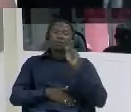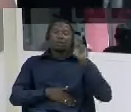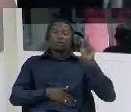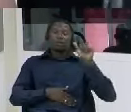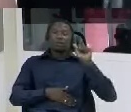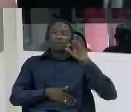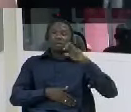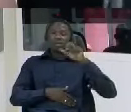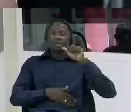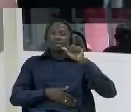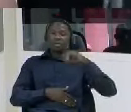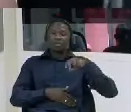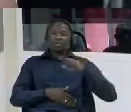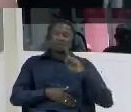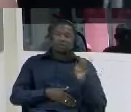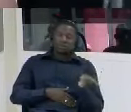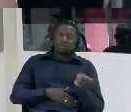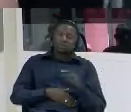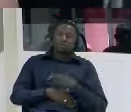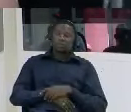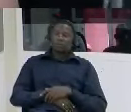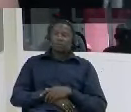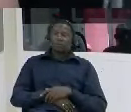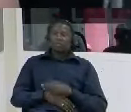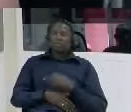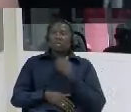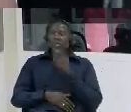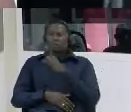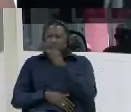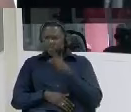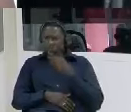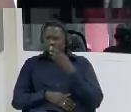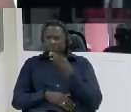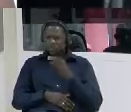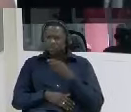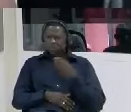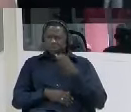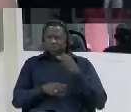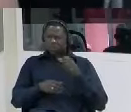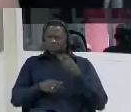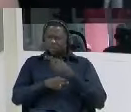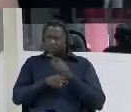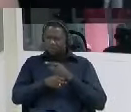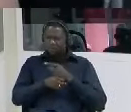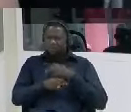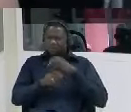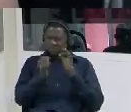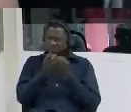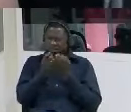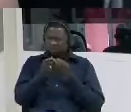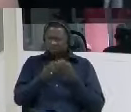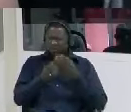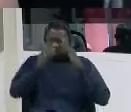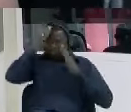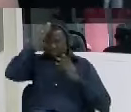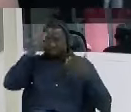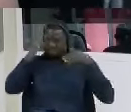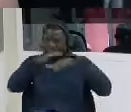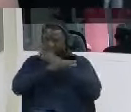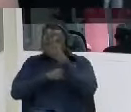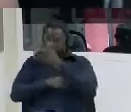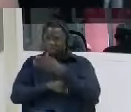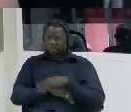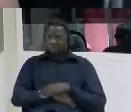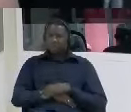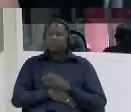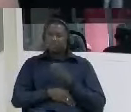last night they said yes it was musa jamme and his team but what they told them